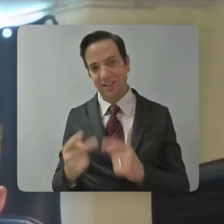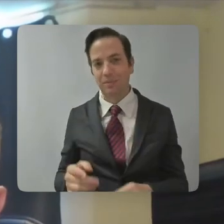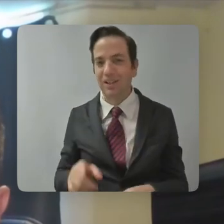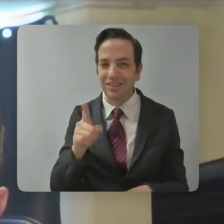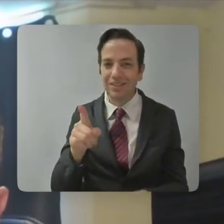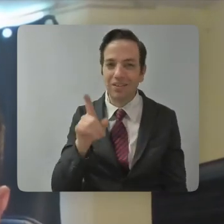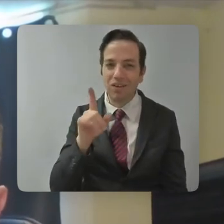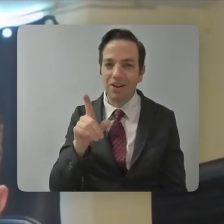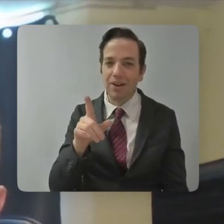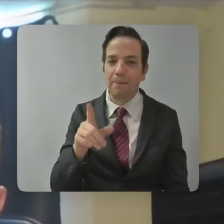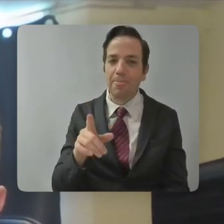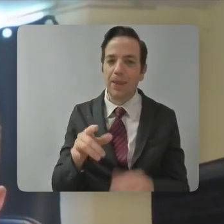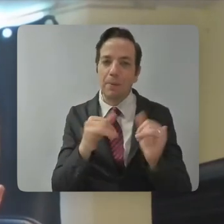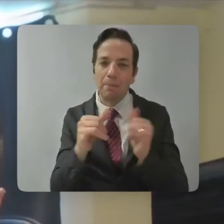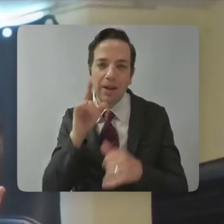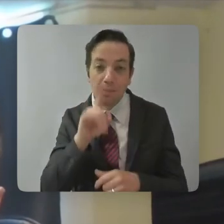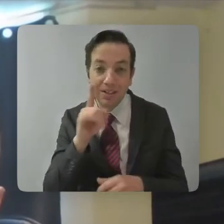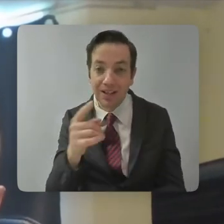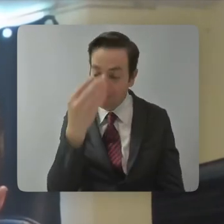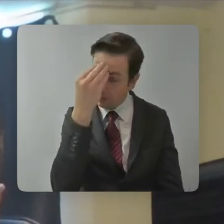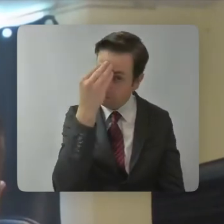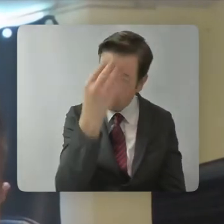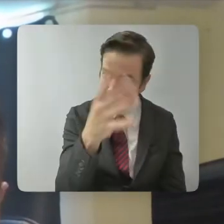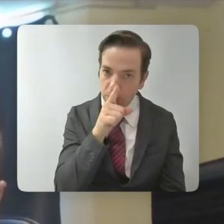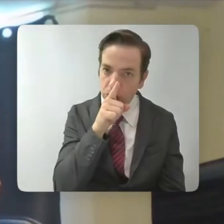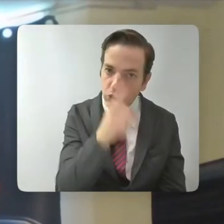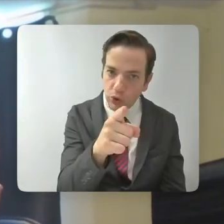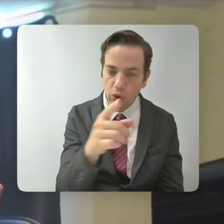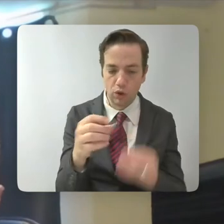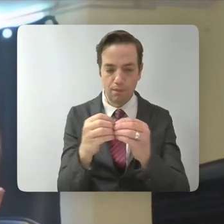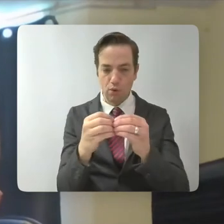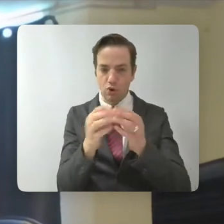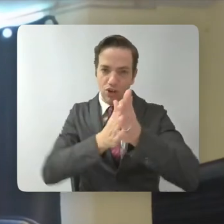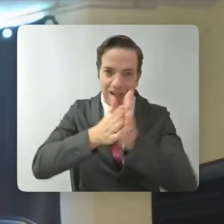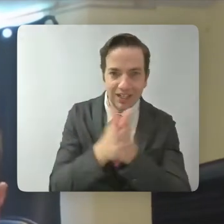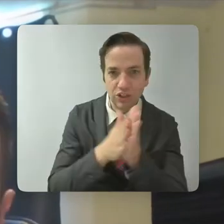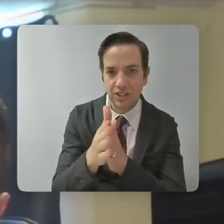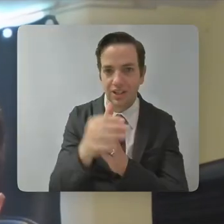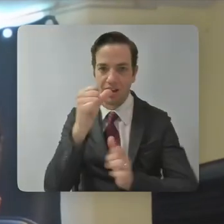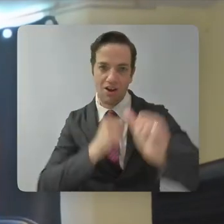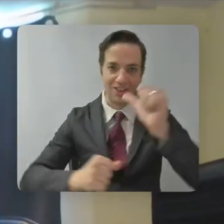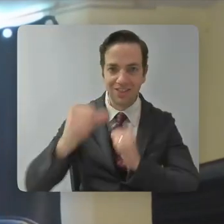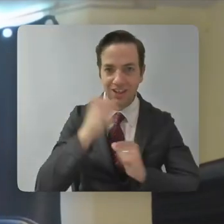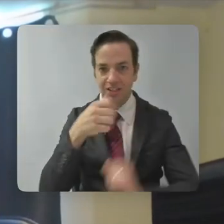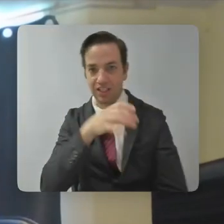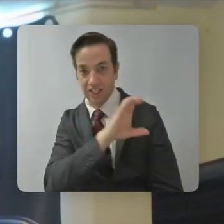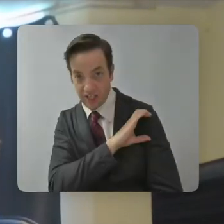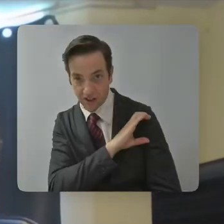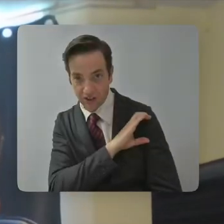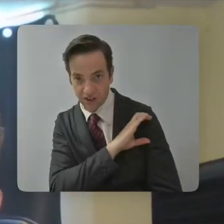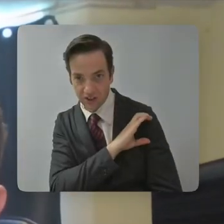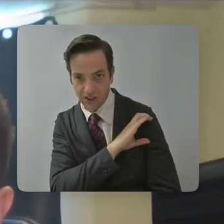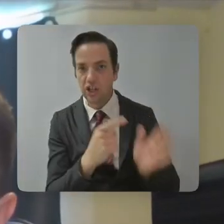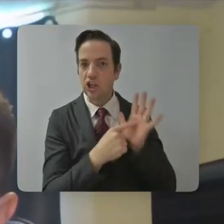there's something more interesting about authentic characters that actually have those struggles and then portray that on screen. That's just the way I see